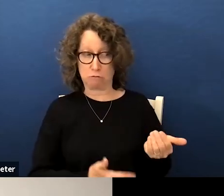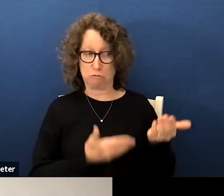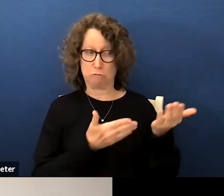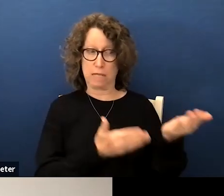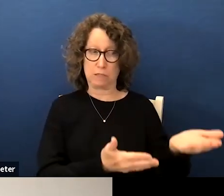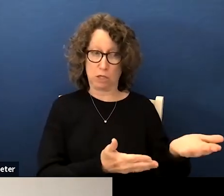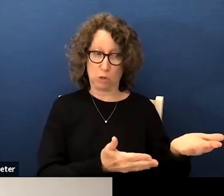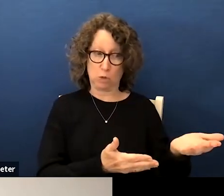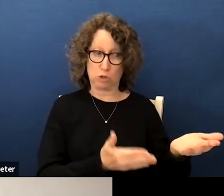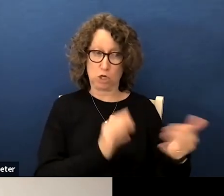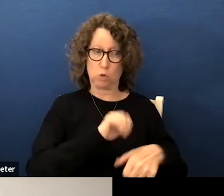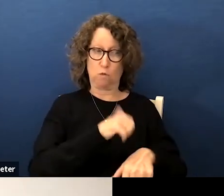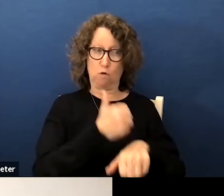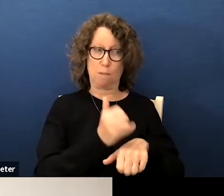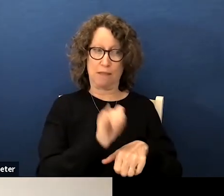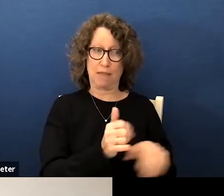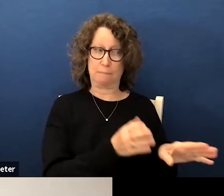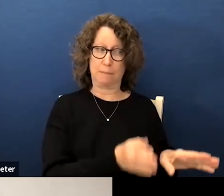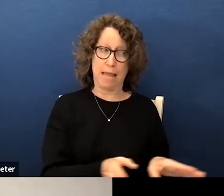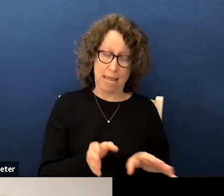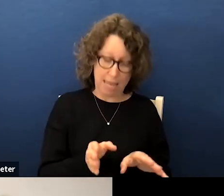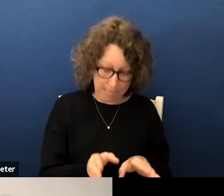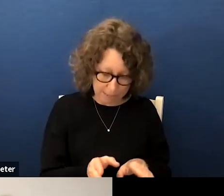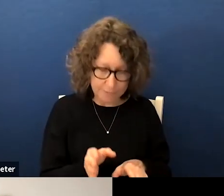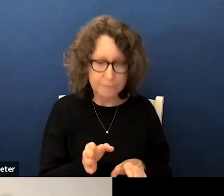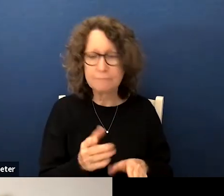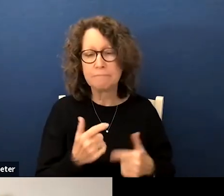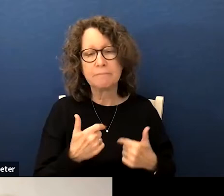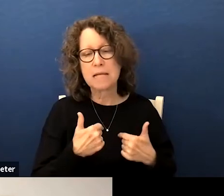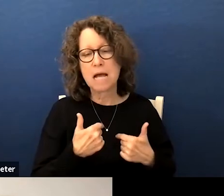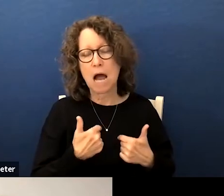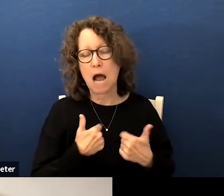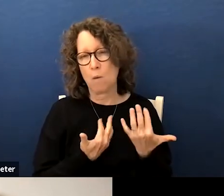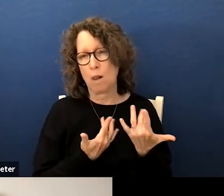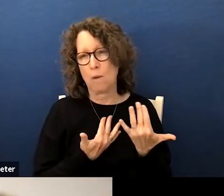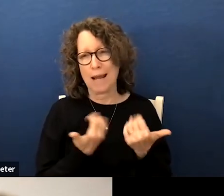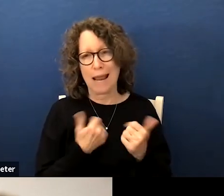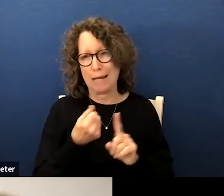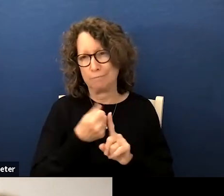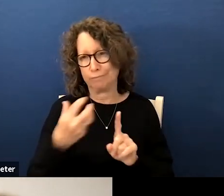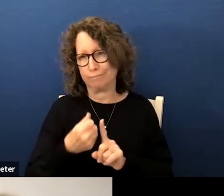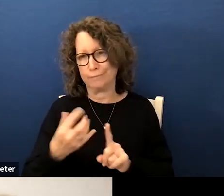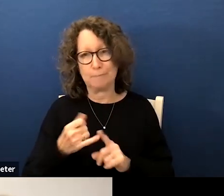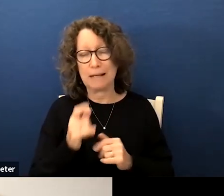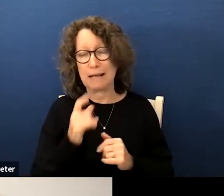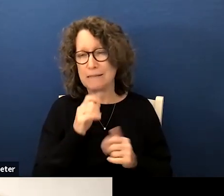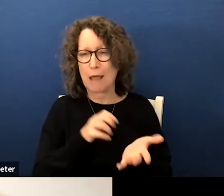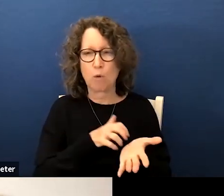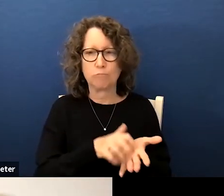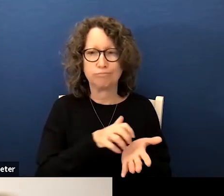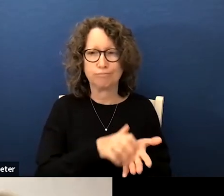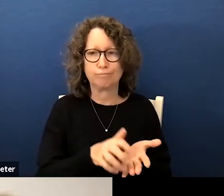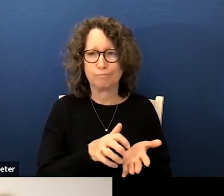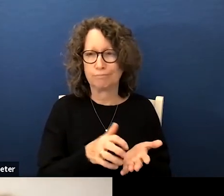to formulate that plan um i'll refrain from any details because they would be preliminary at this point but i do want to at least